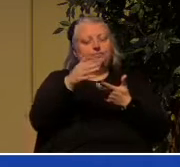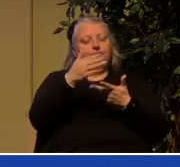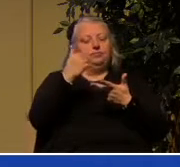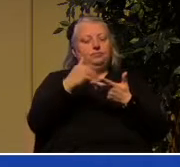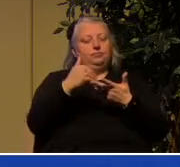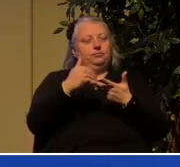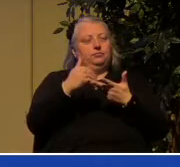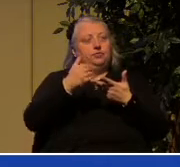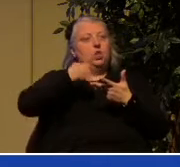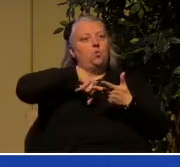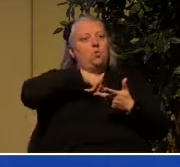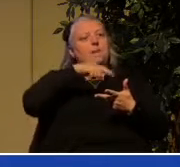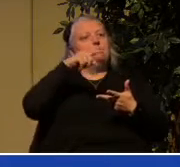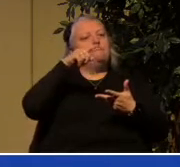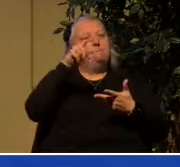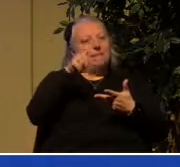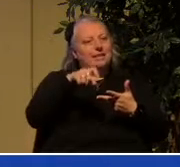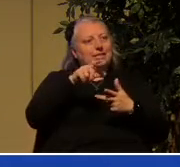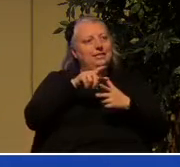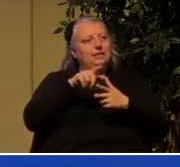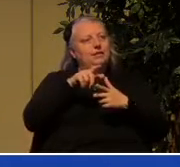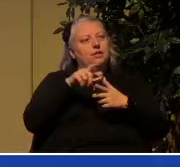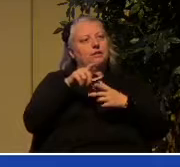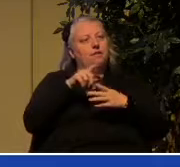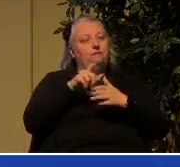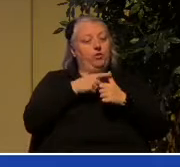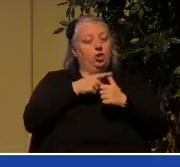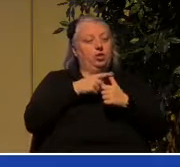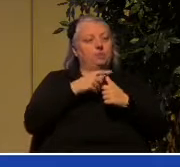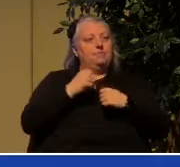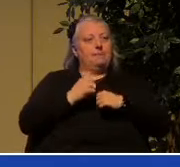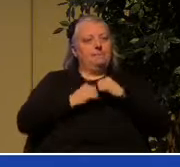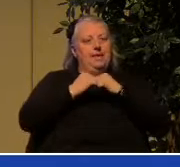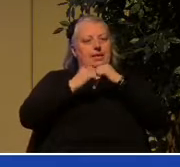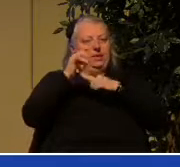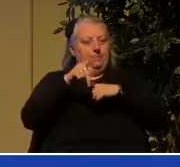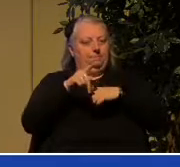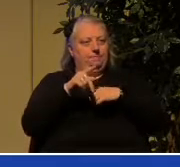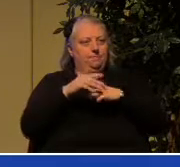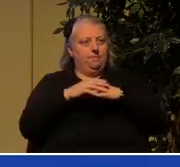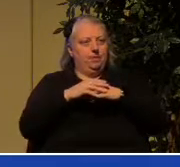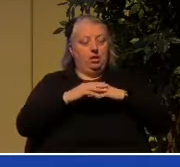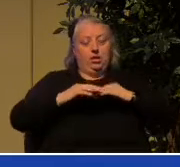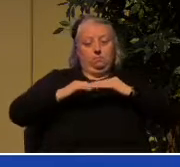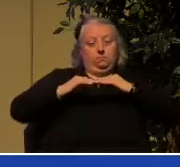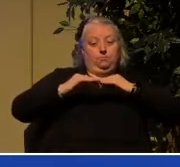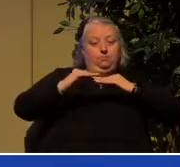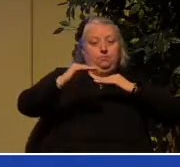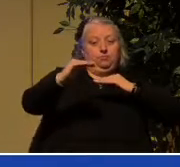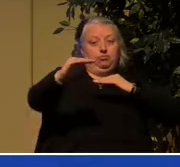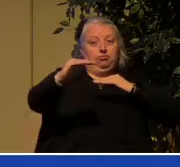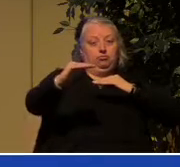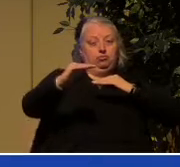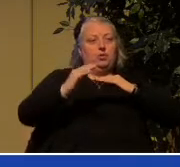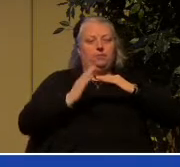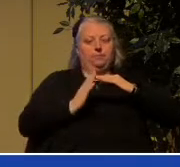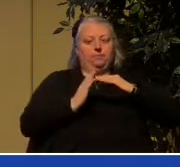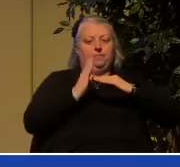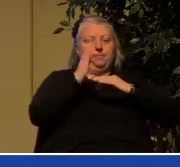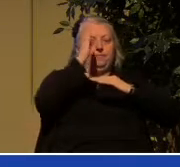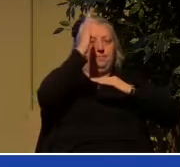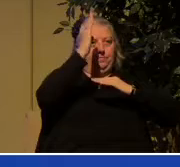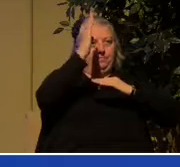and when Paul talks about being built up he talks about two dimensions a horizontal dimension and a vertical dimension